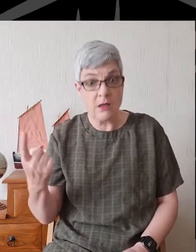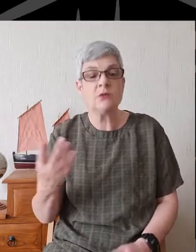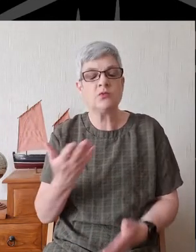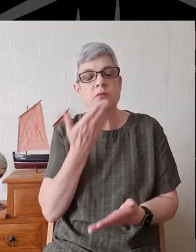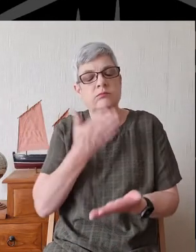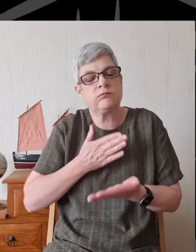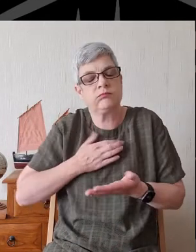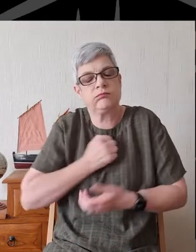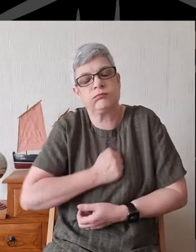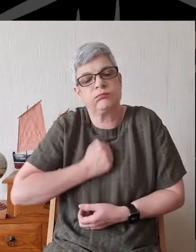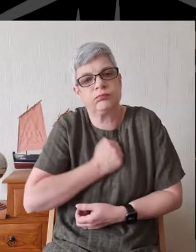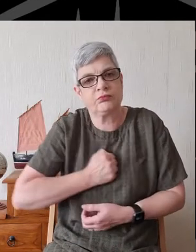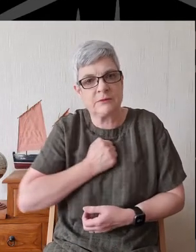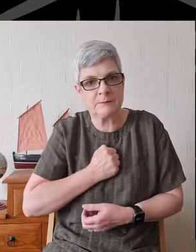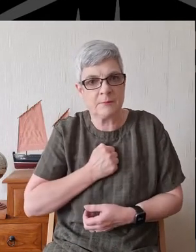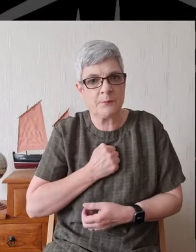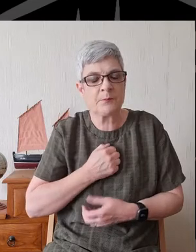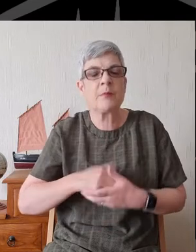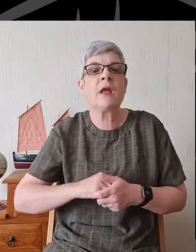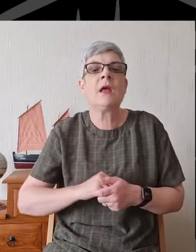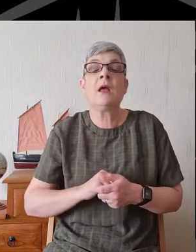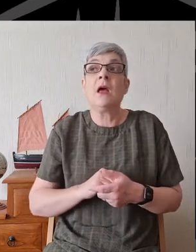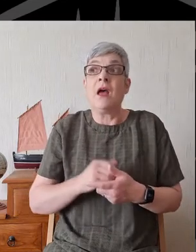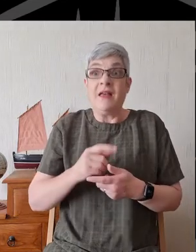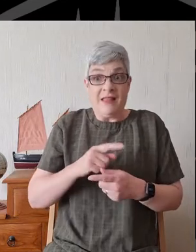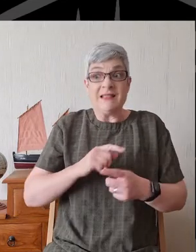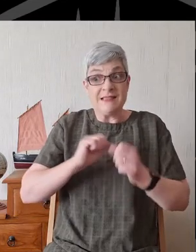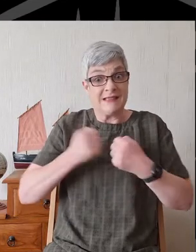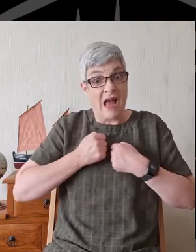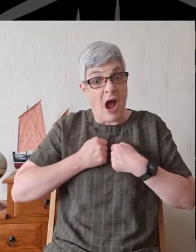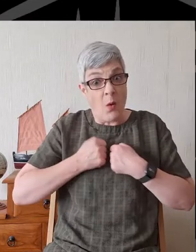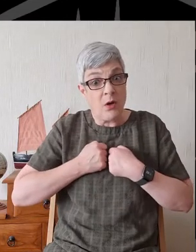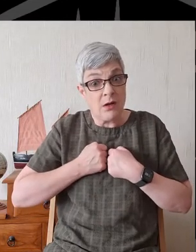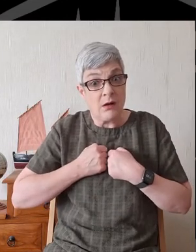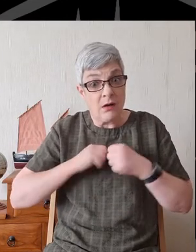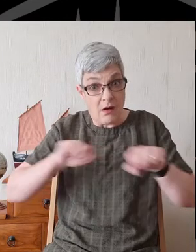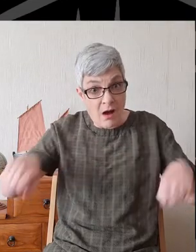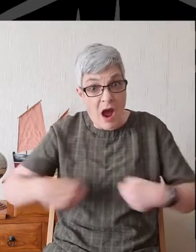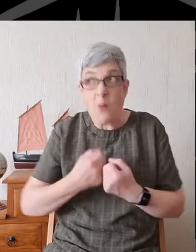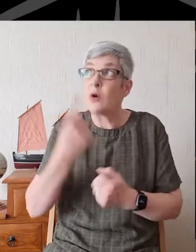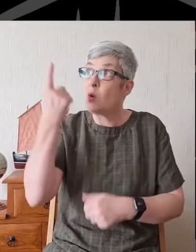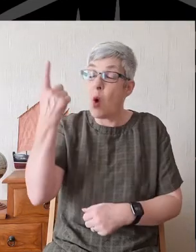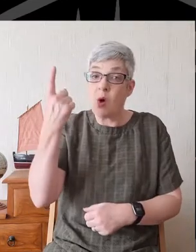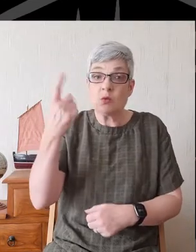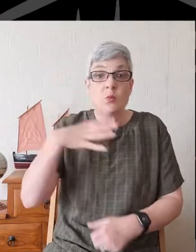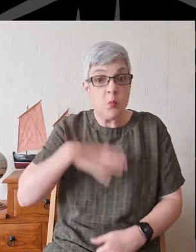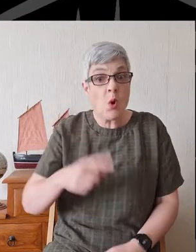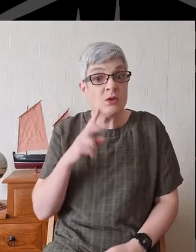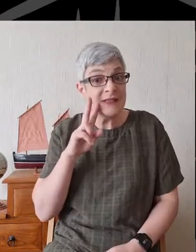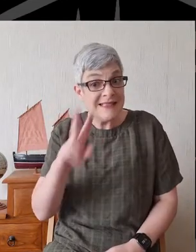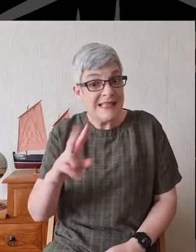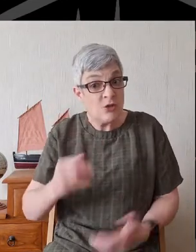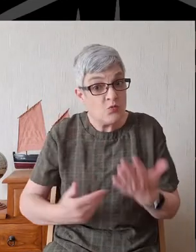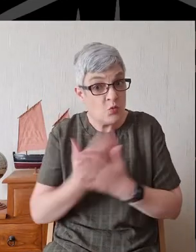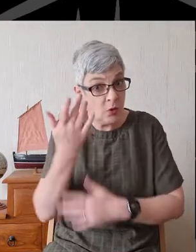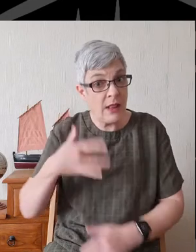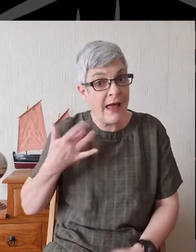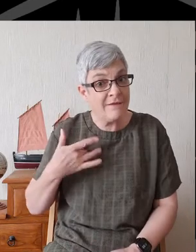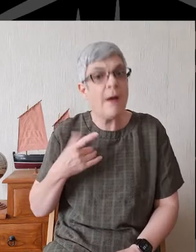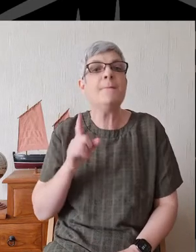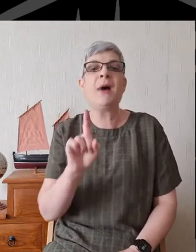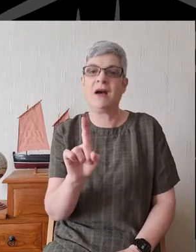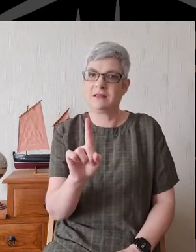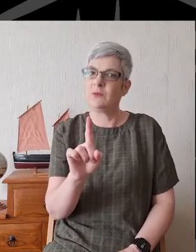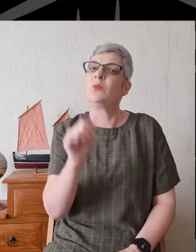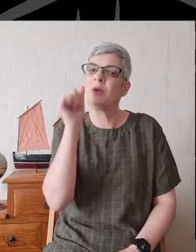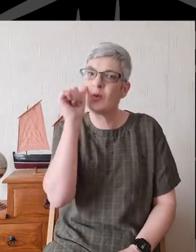This is our God, a God who wants to see new life, and yet, and yet we know that in the twists